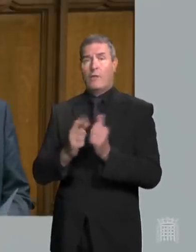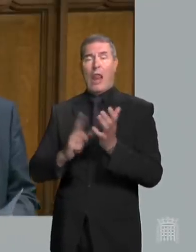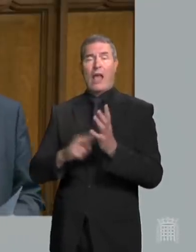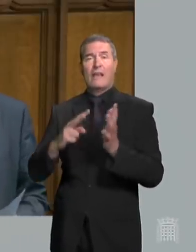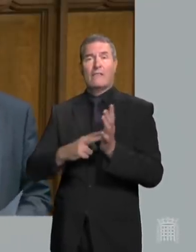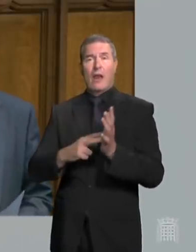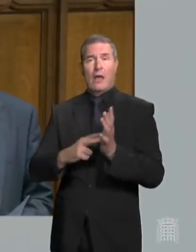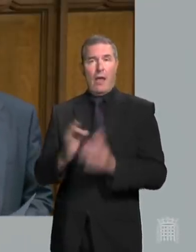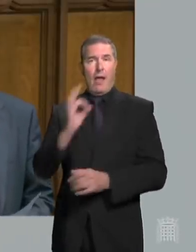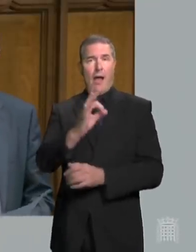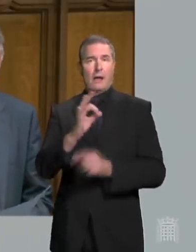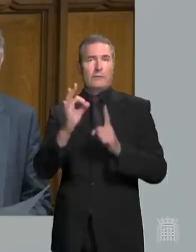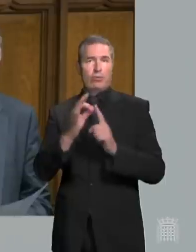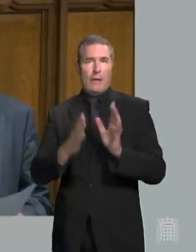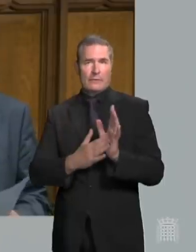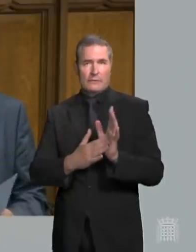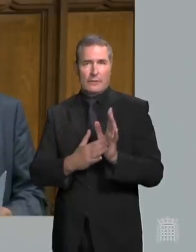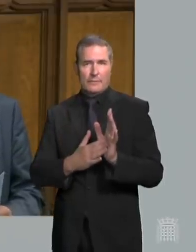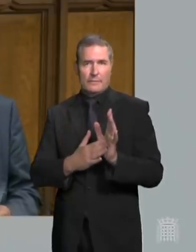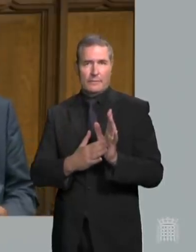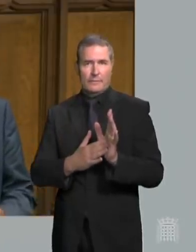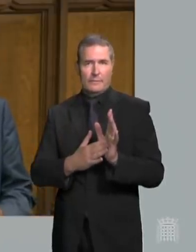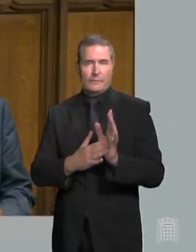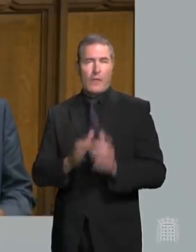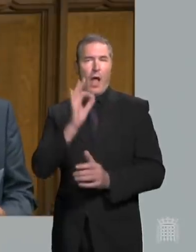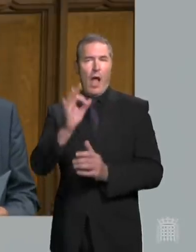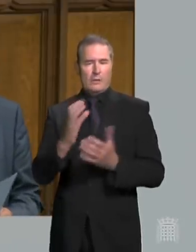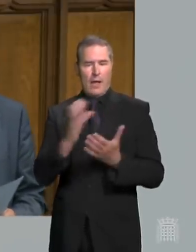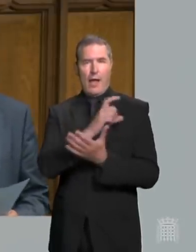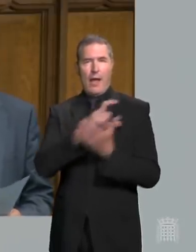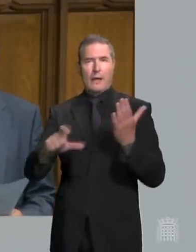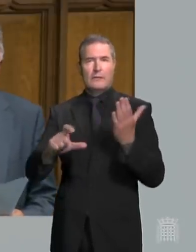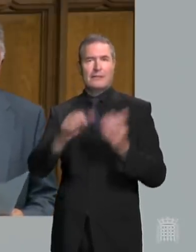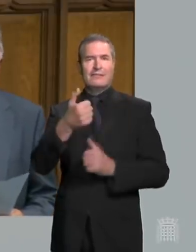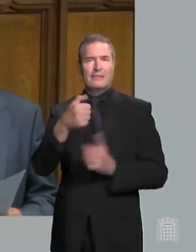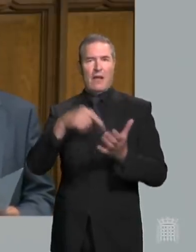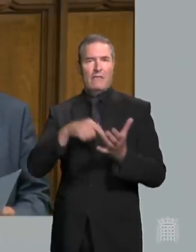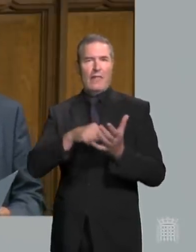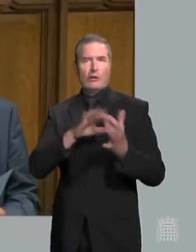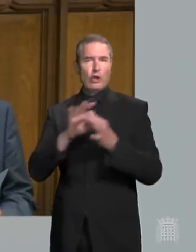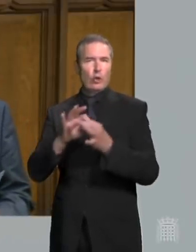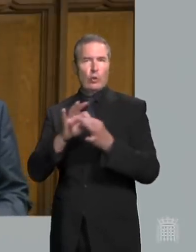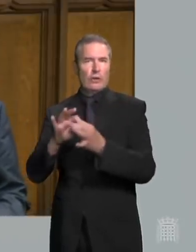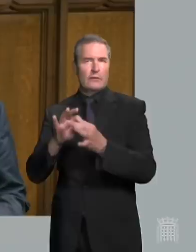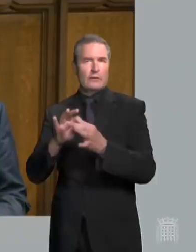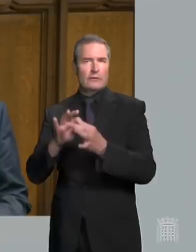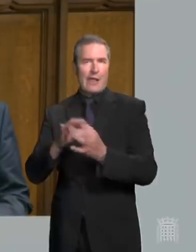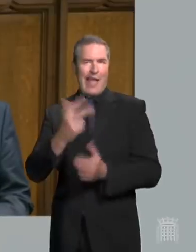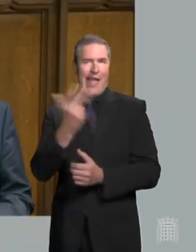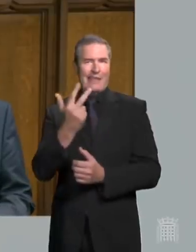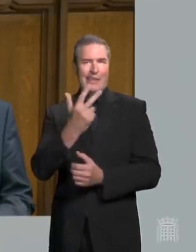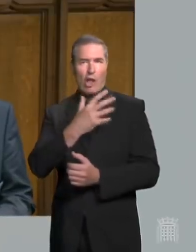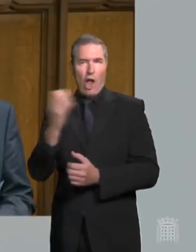asked the Prime Minister whether Article 6 of the Act of Union 1800 had been